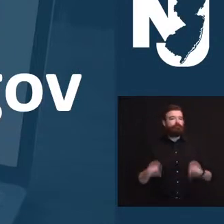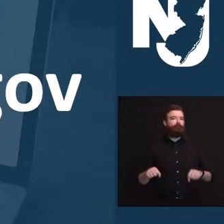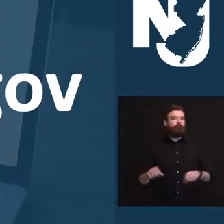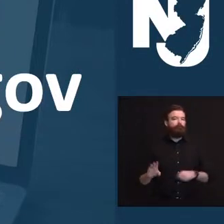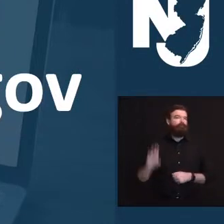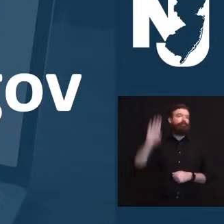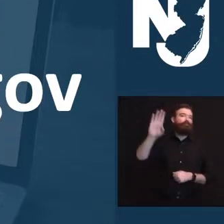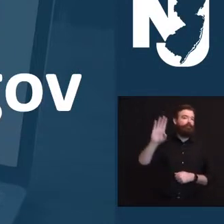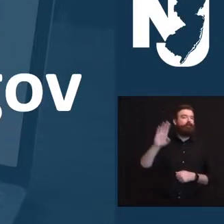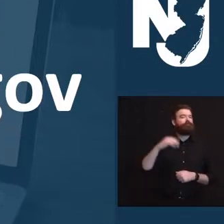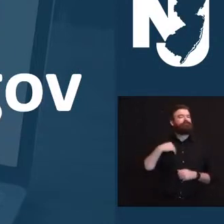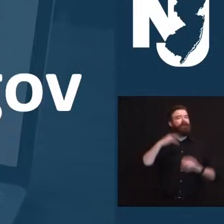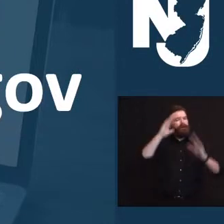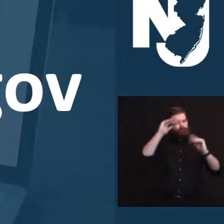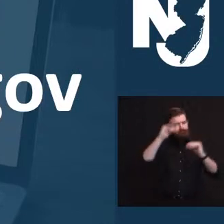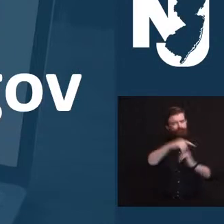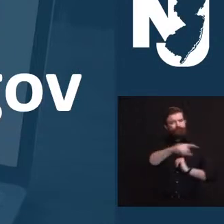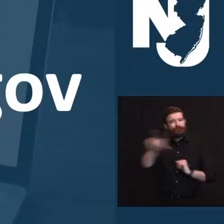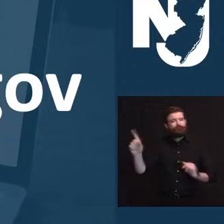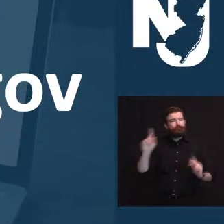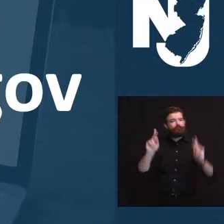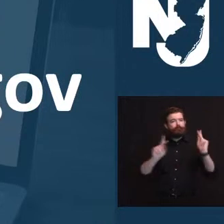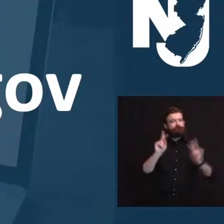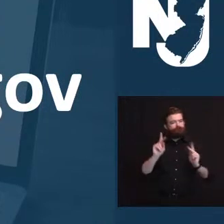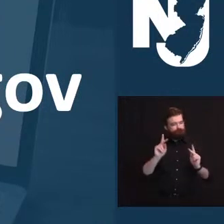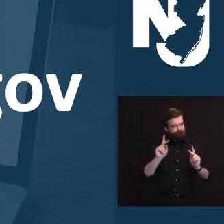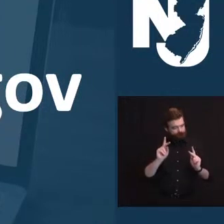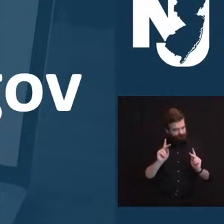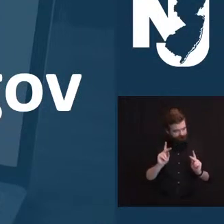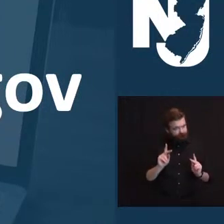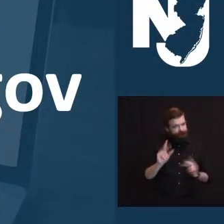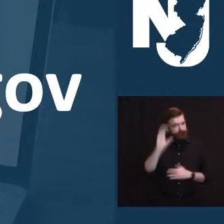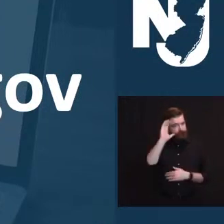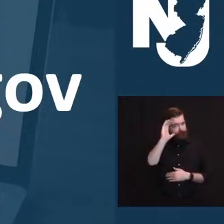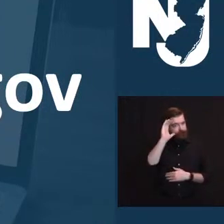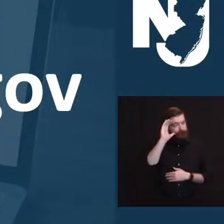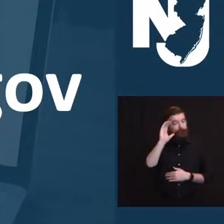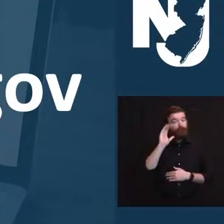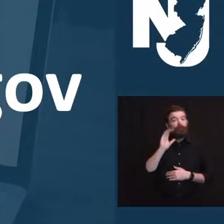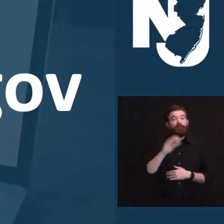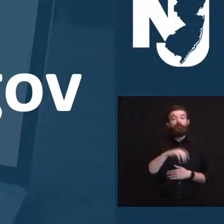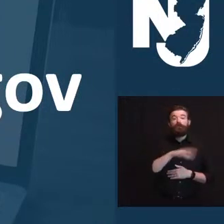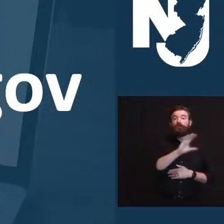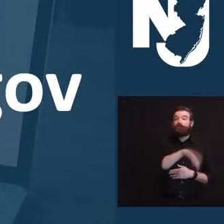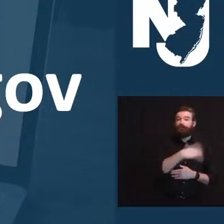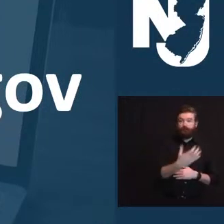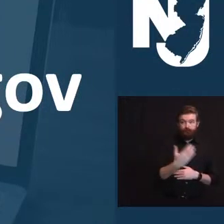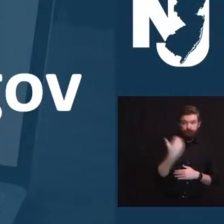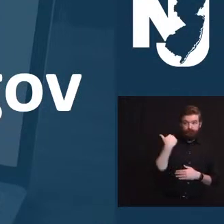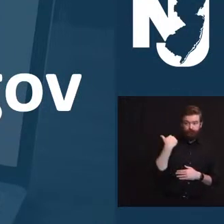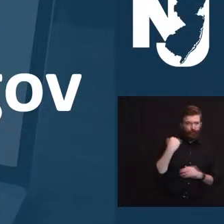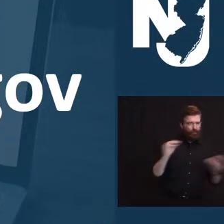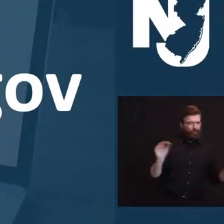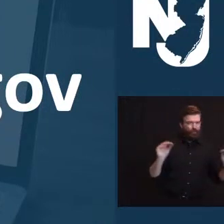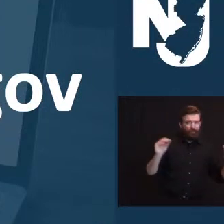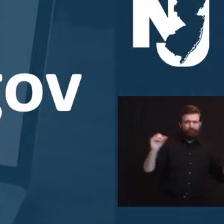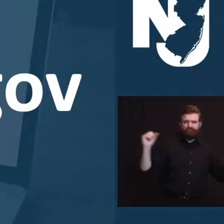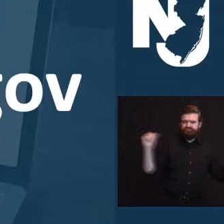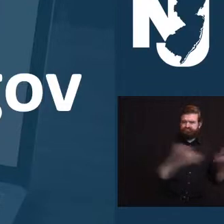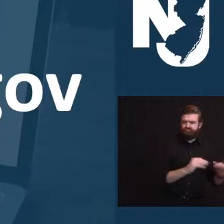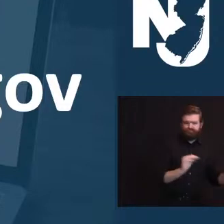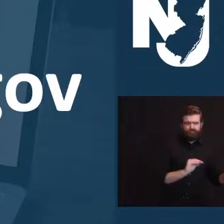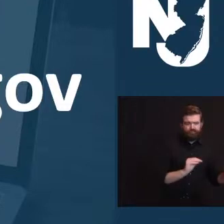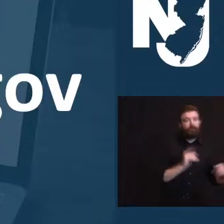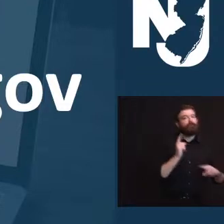to heart the need for doing things differently and much smaller this year, and we won't see a post-holiday spike.